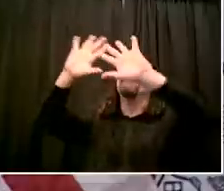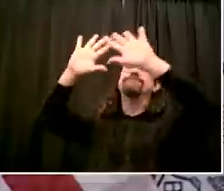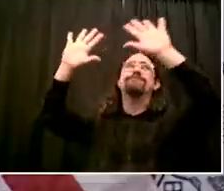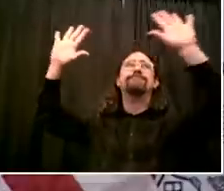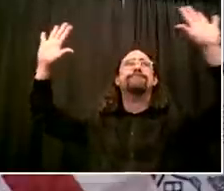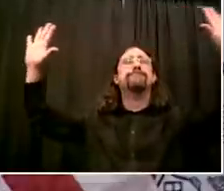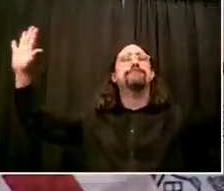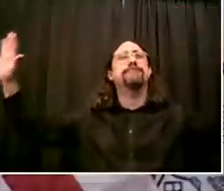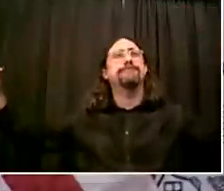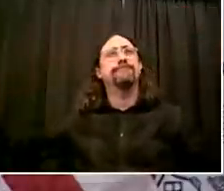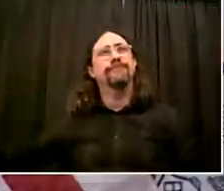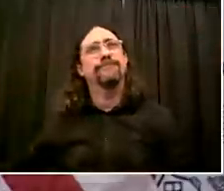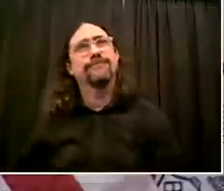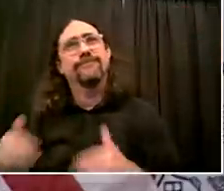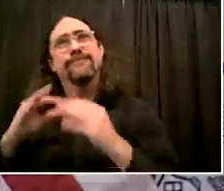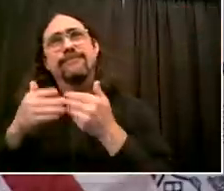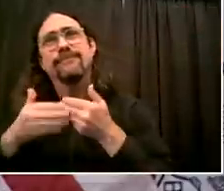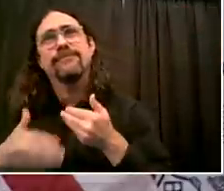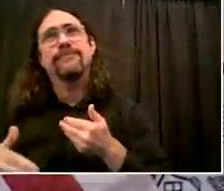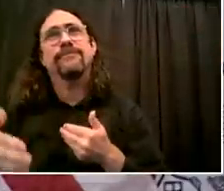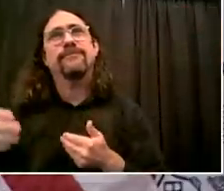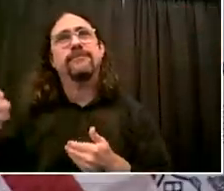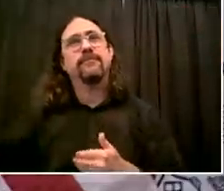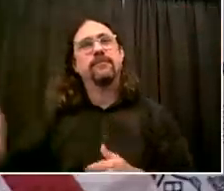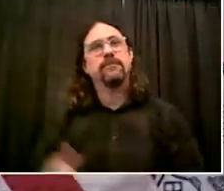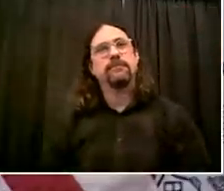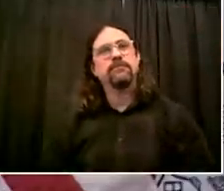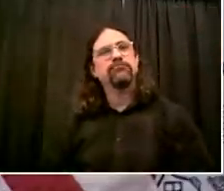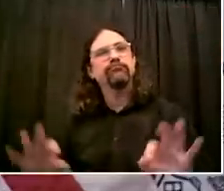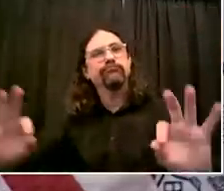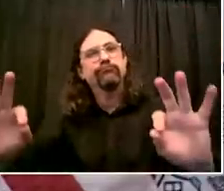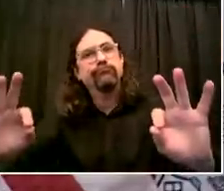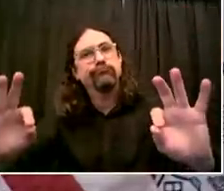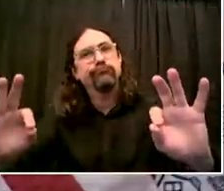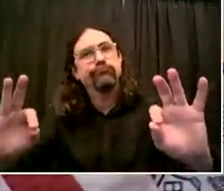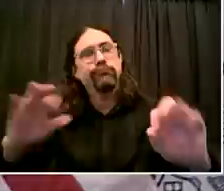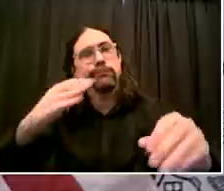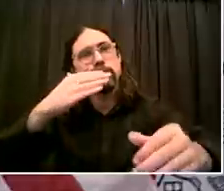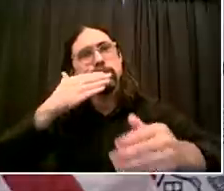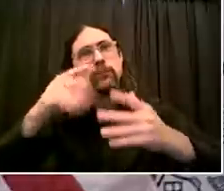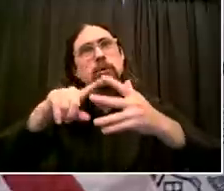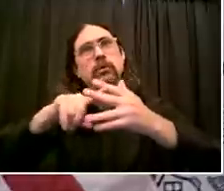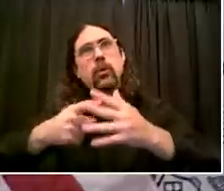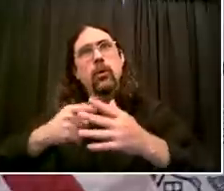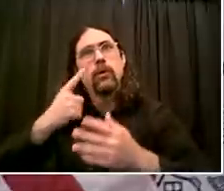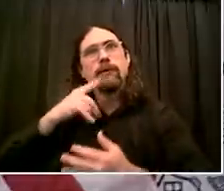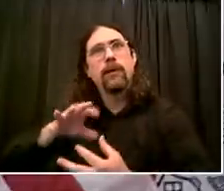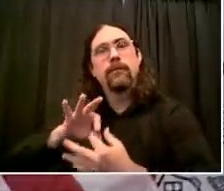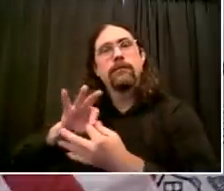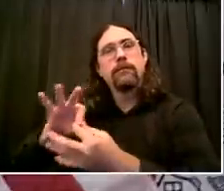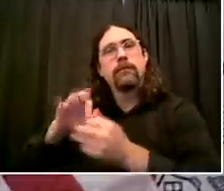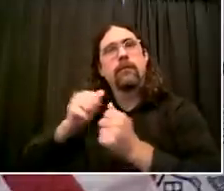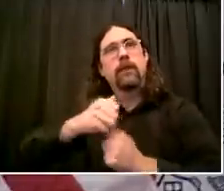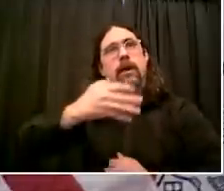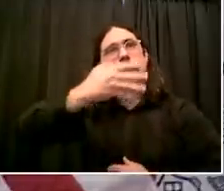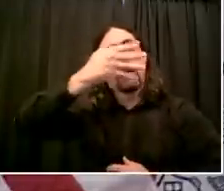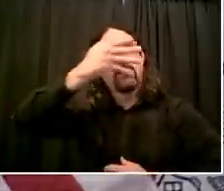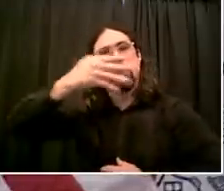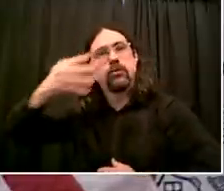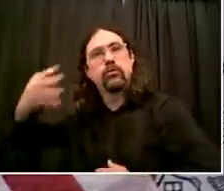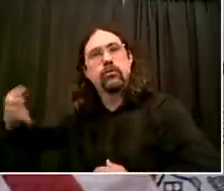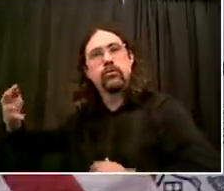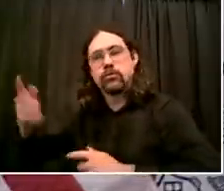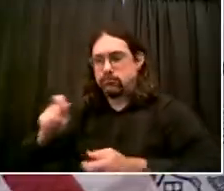has actually taken a step in the right direction, and so many people are now going to have confidence about their futures. This is